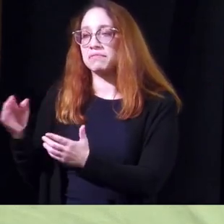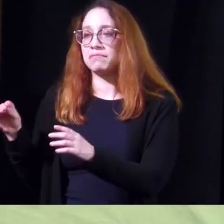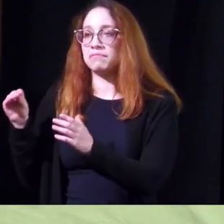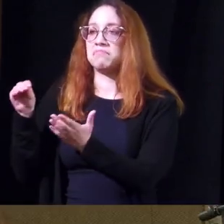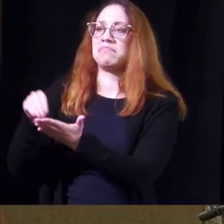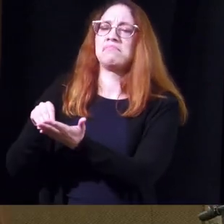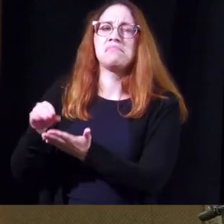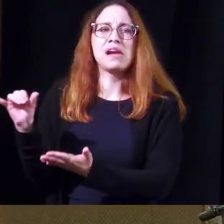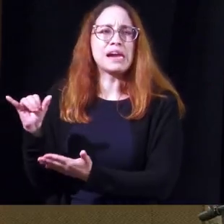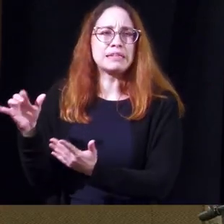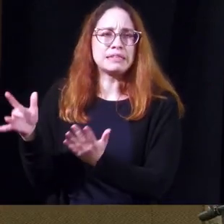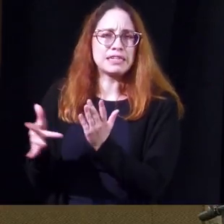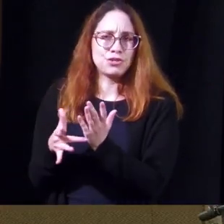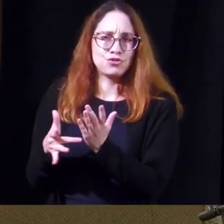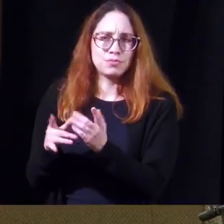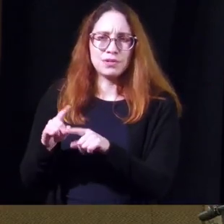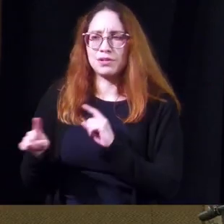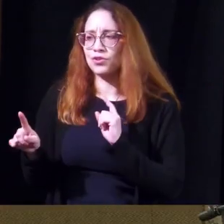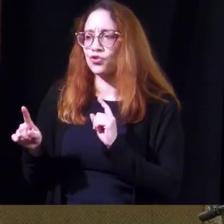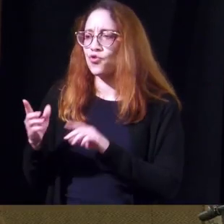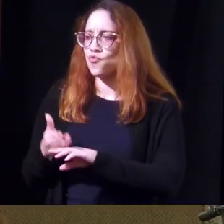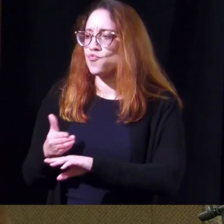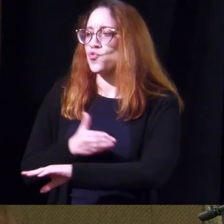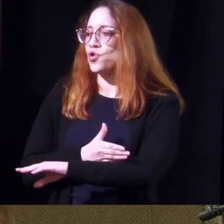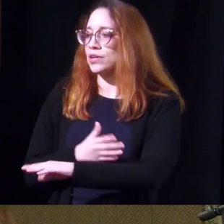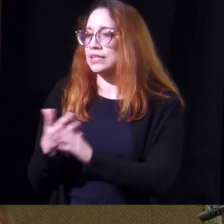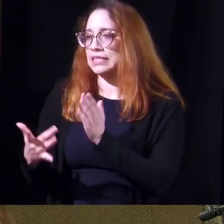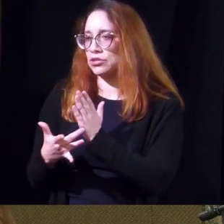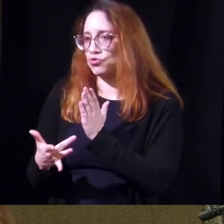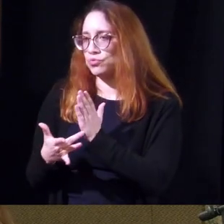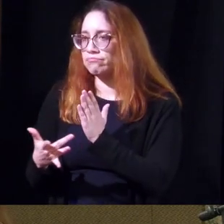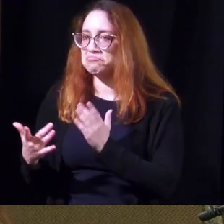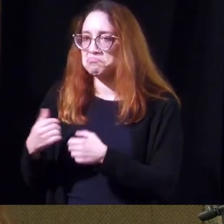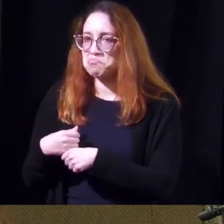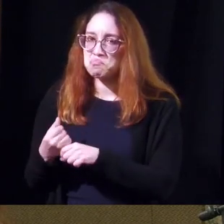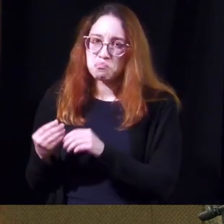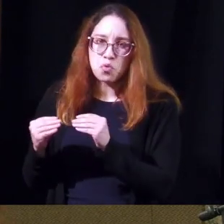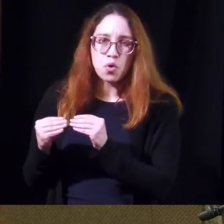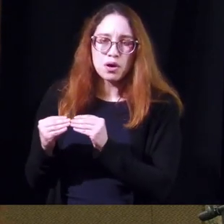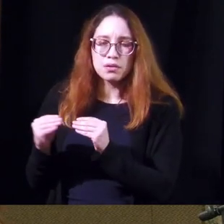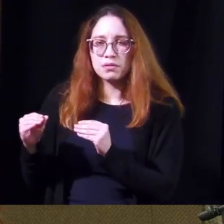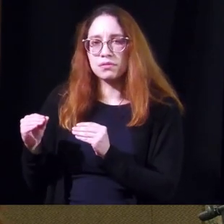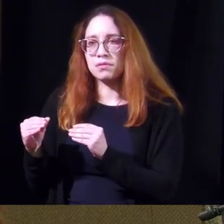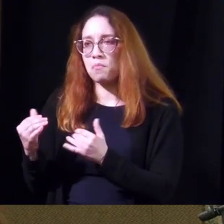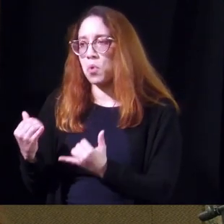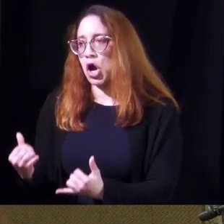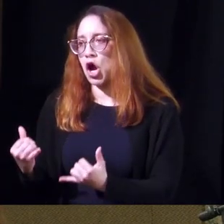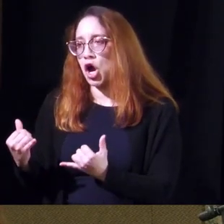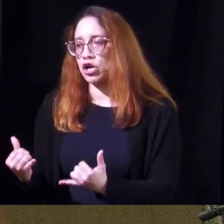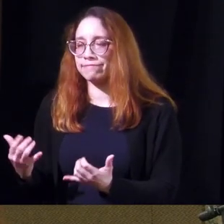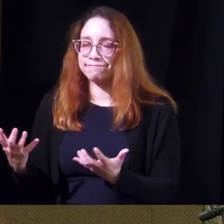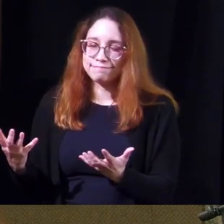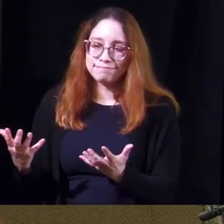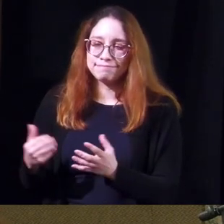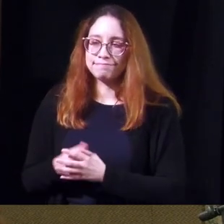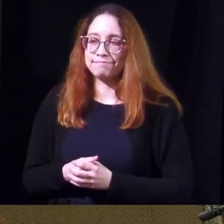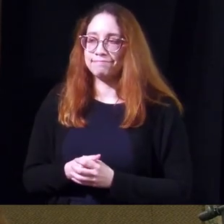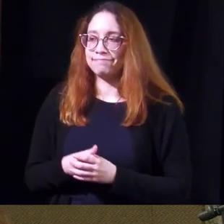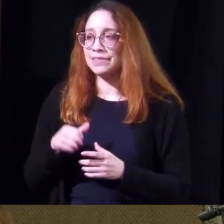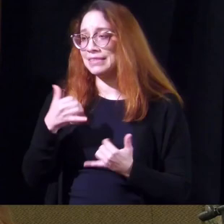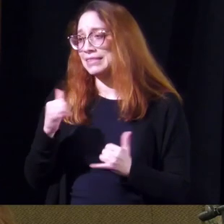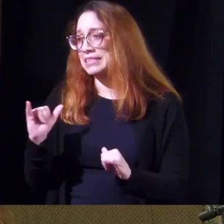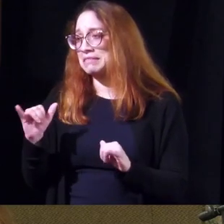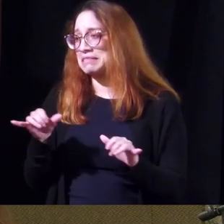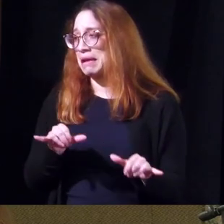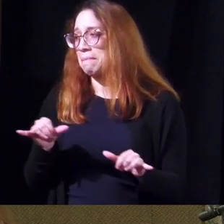it was the same technology but they improved on the technology they made it more more modern and uh but it's